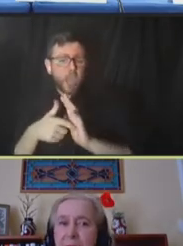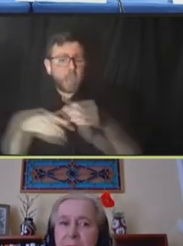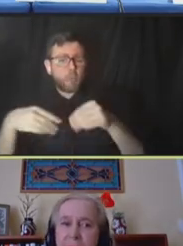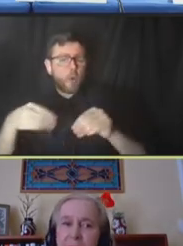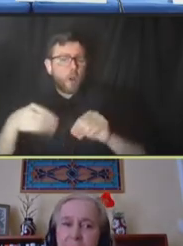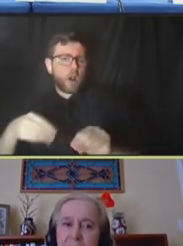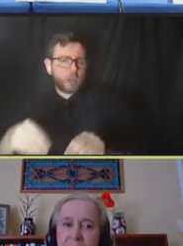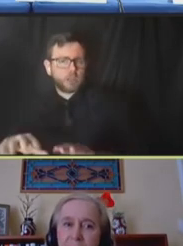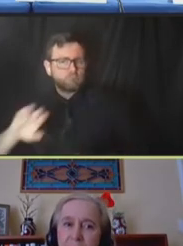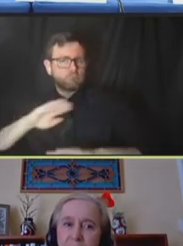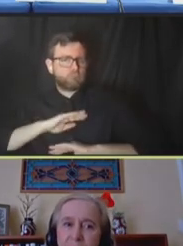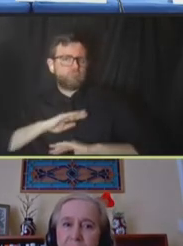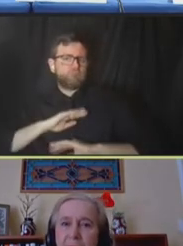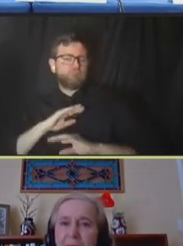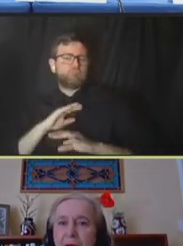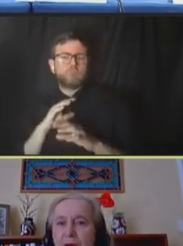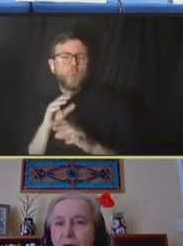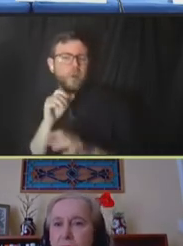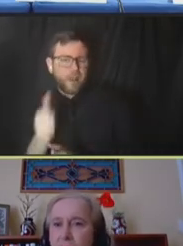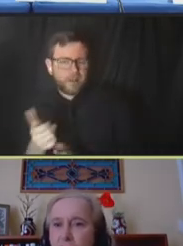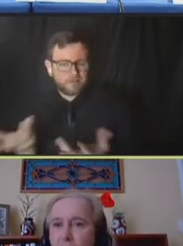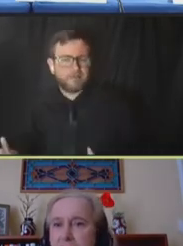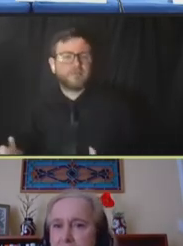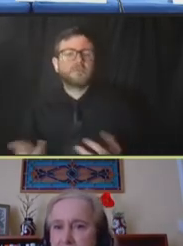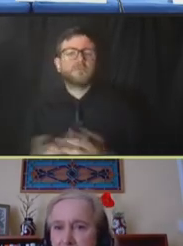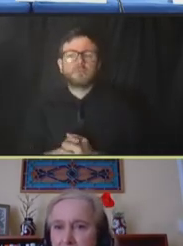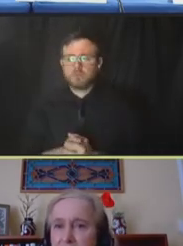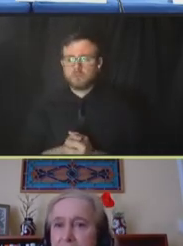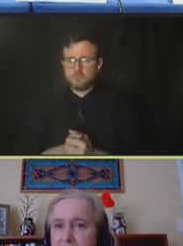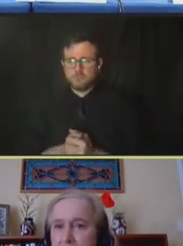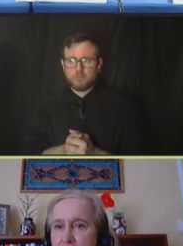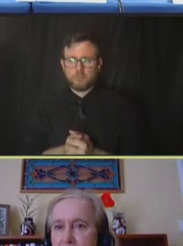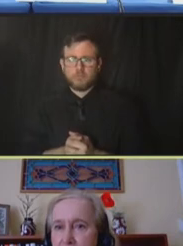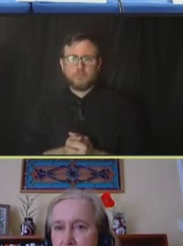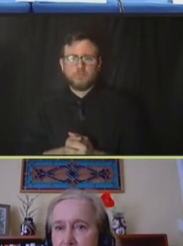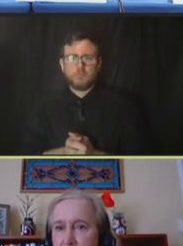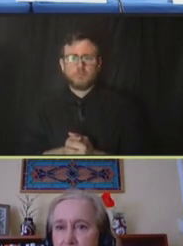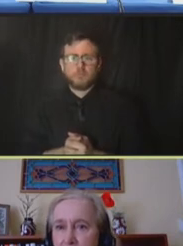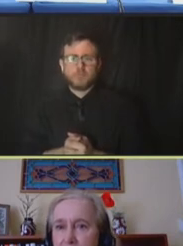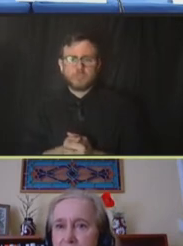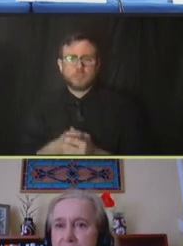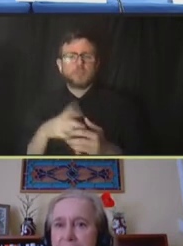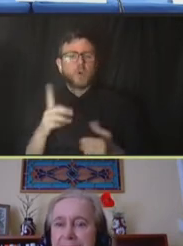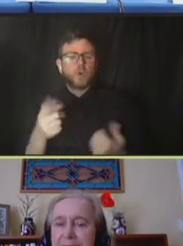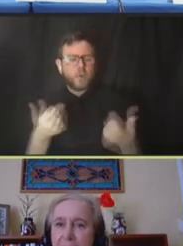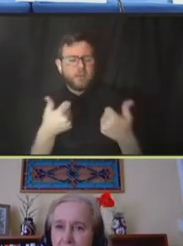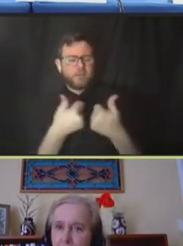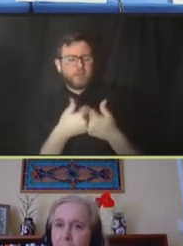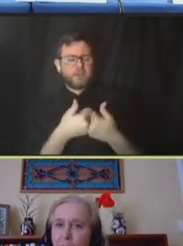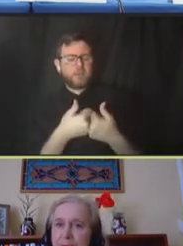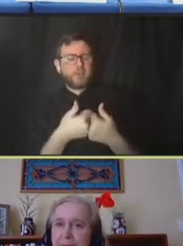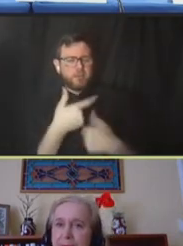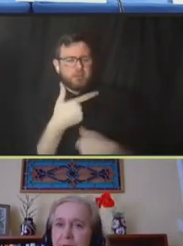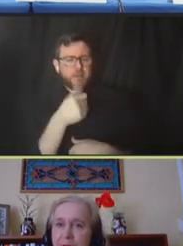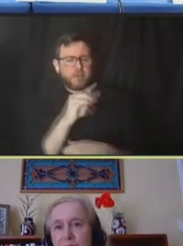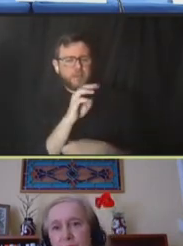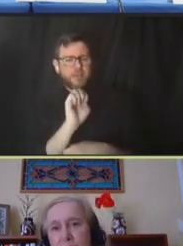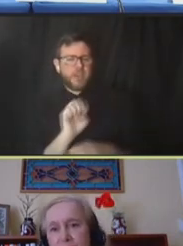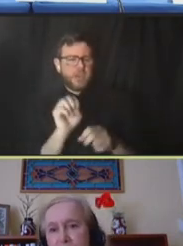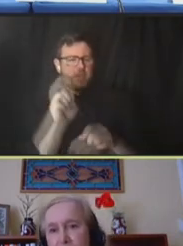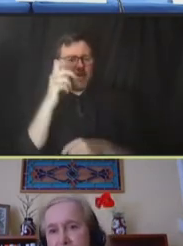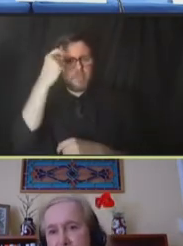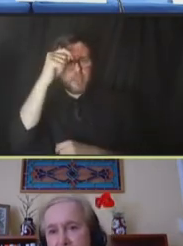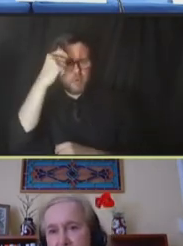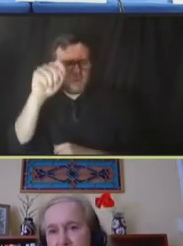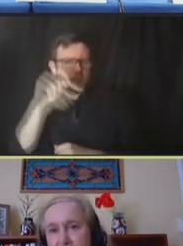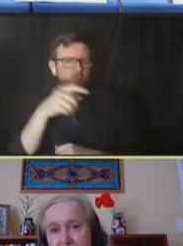next slide, please. And also, we considered game theory, okay, to see what happens if you